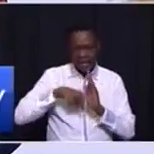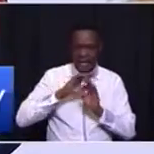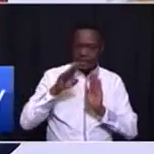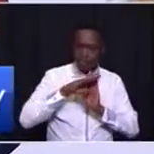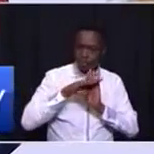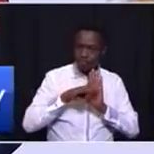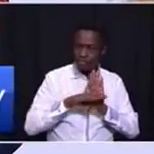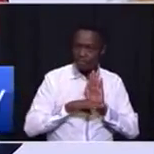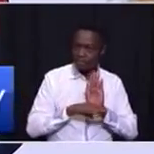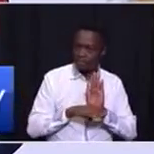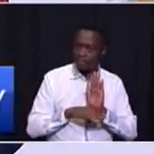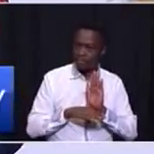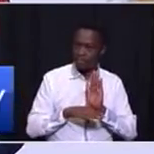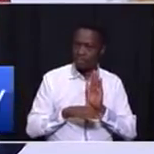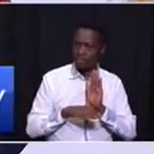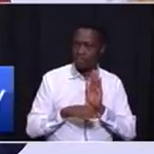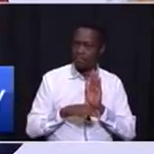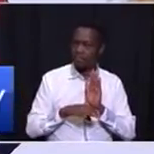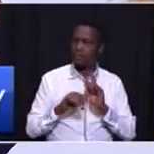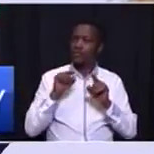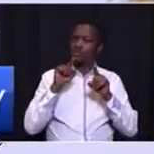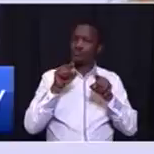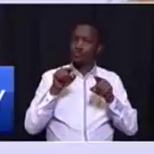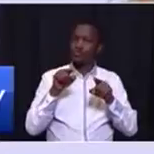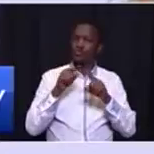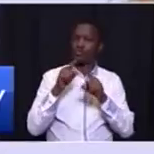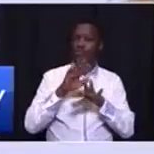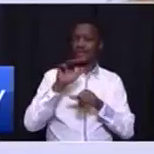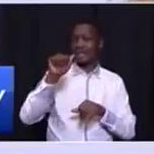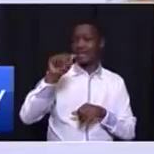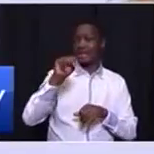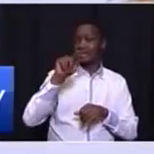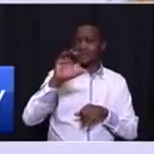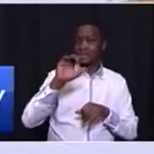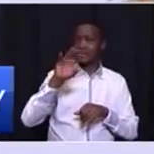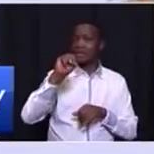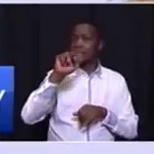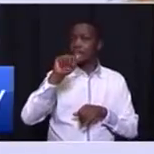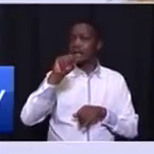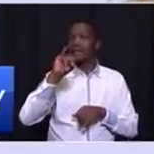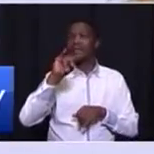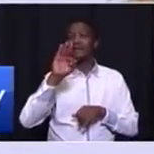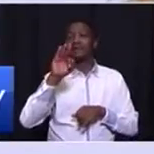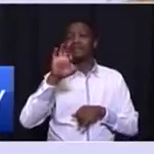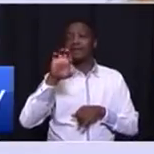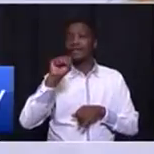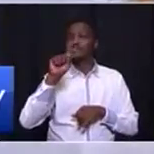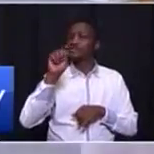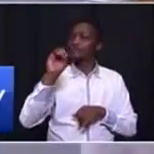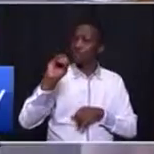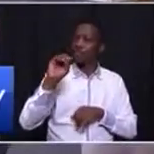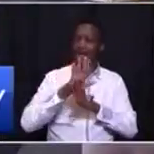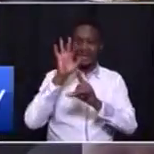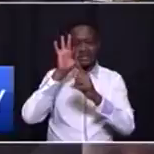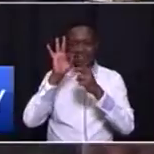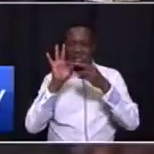effect to the ANC manifesto, and the specific priorities